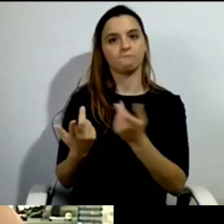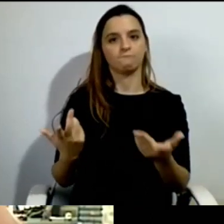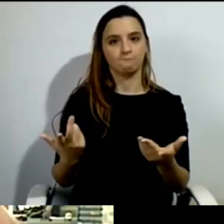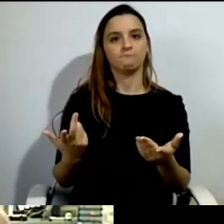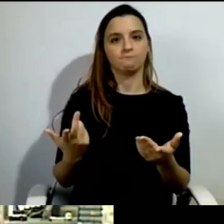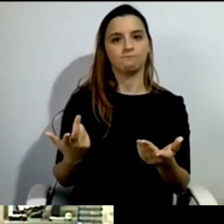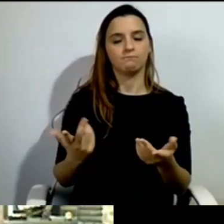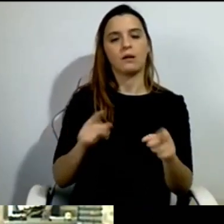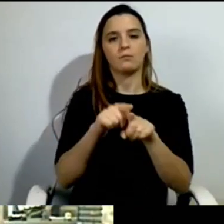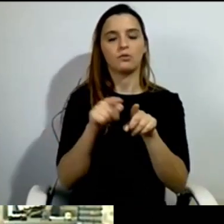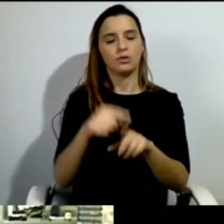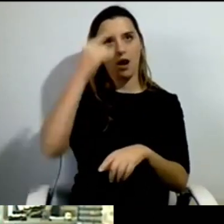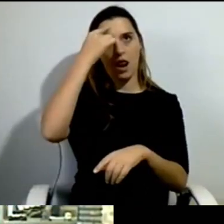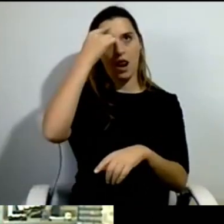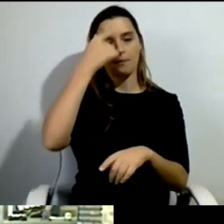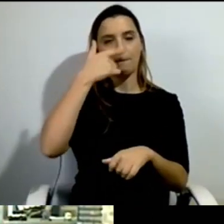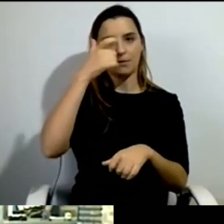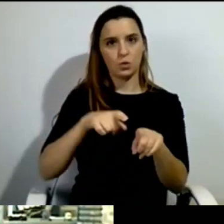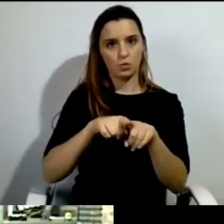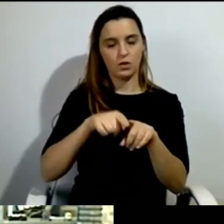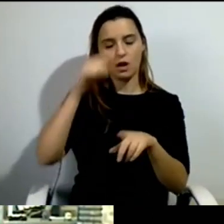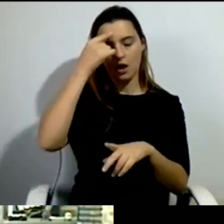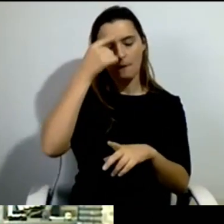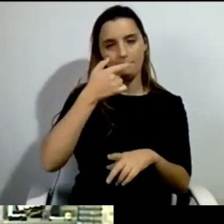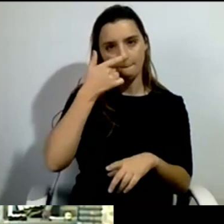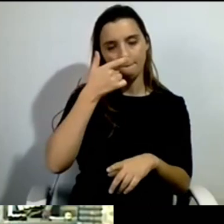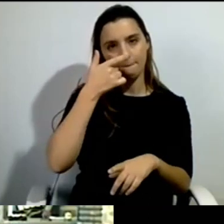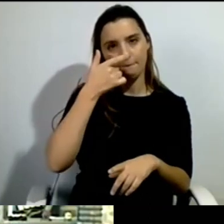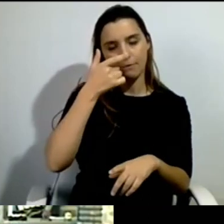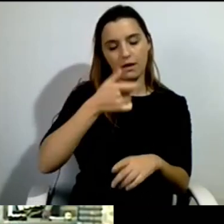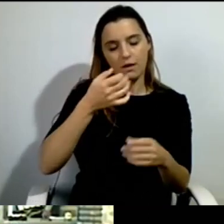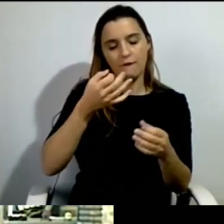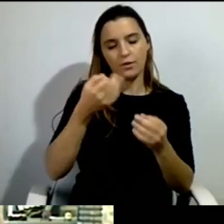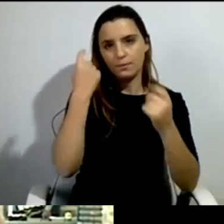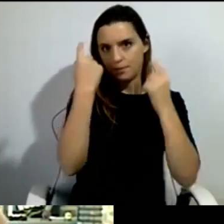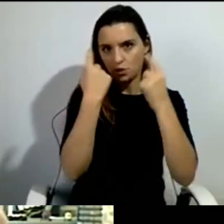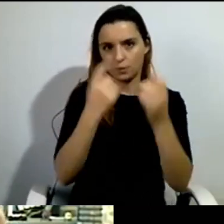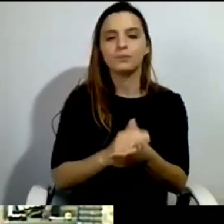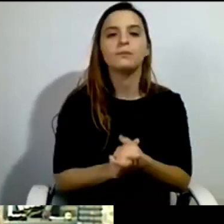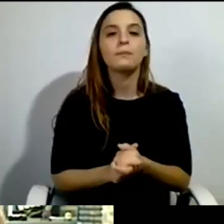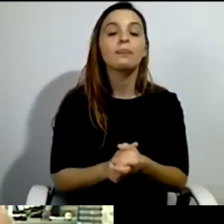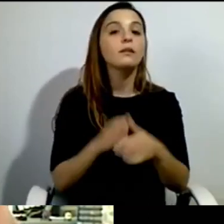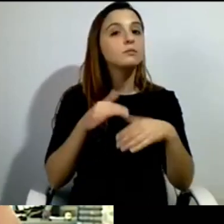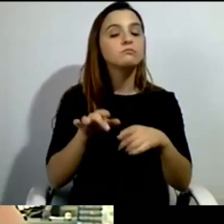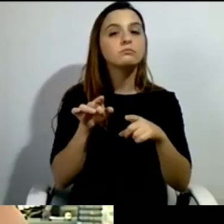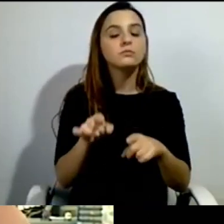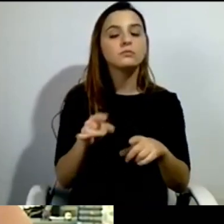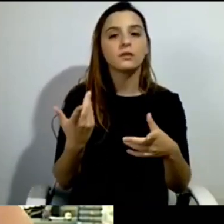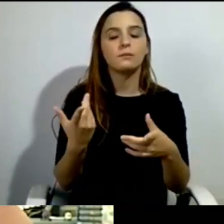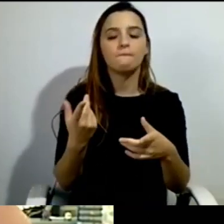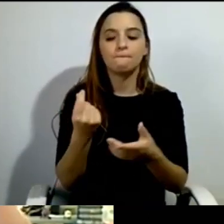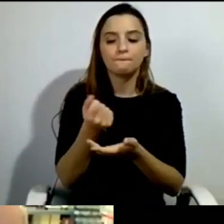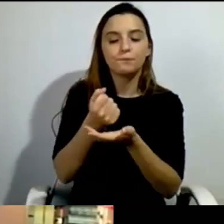But this impotence allowance was not given, principally not given,